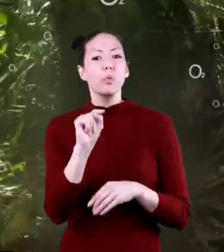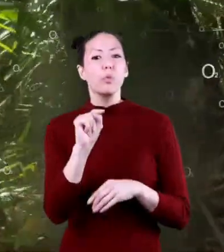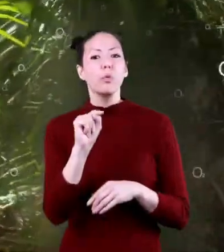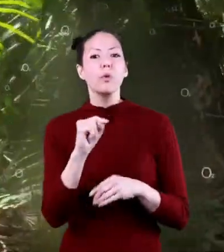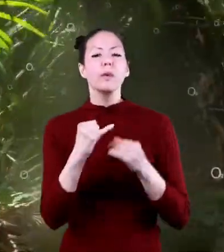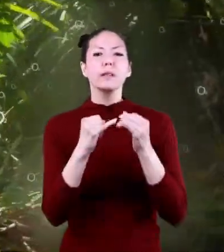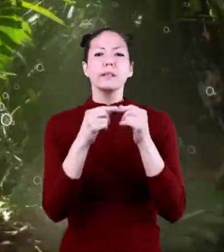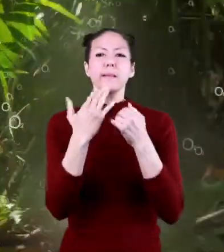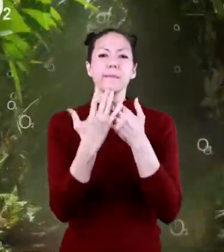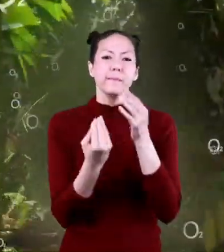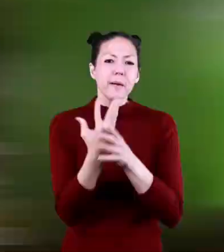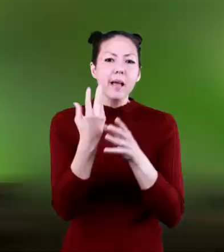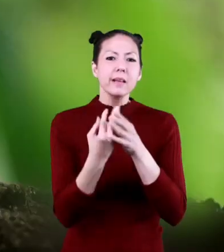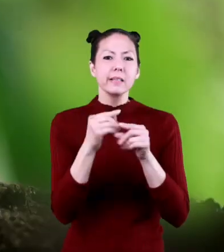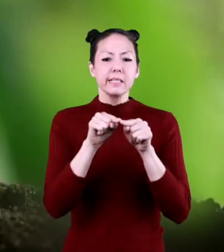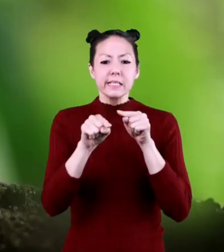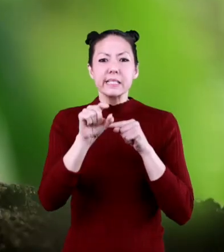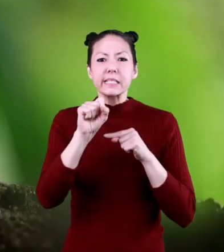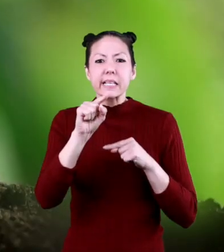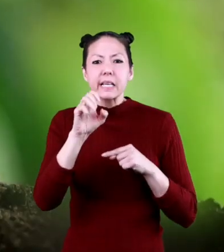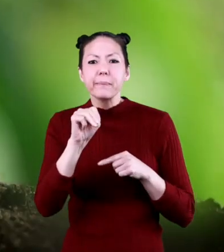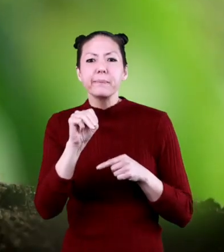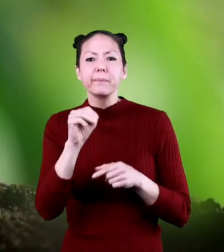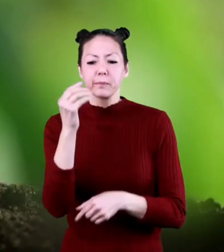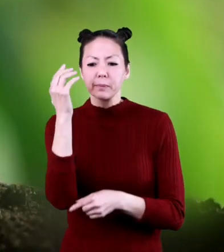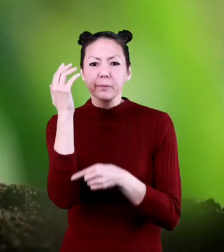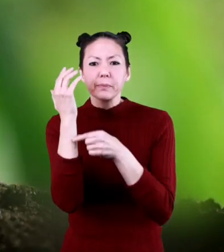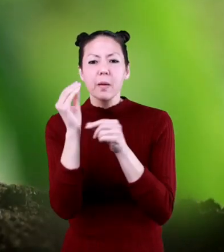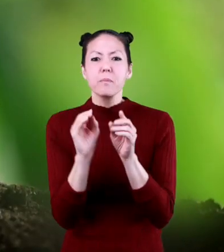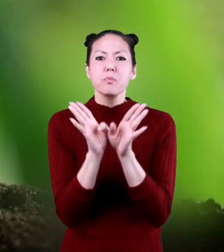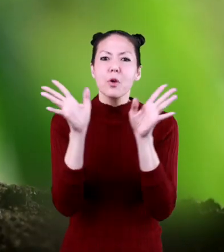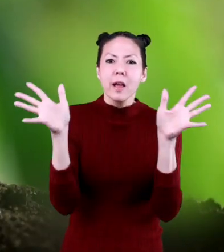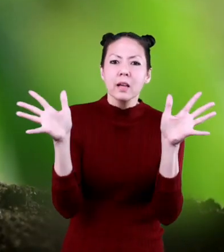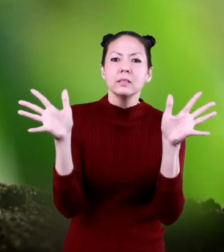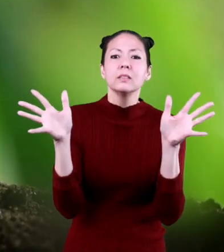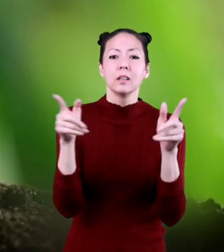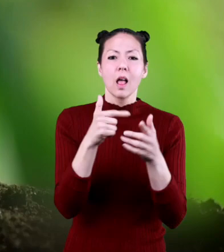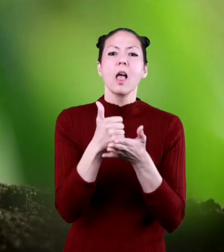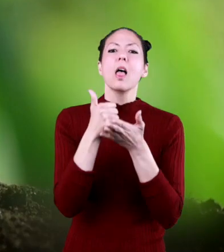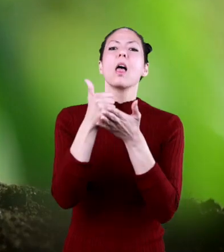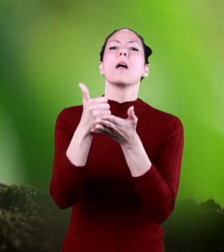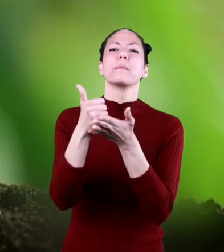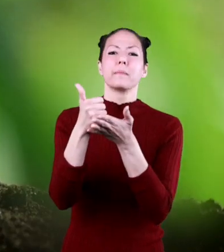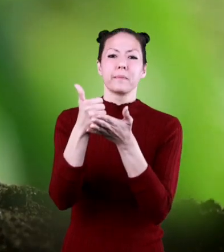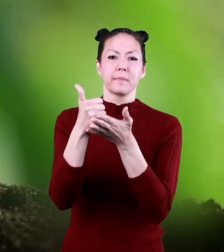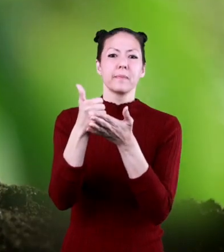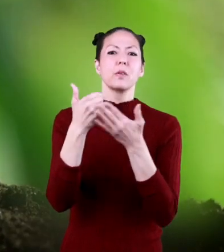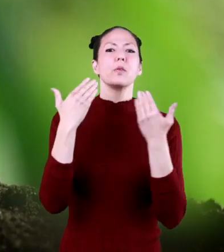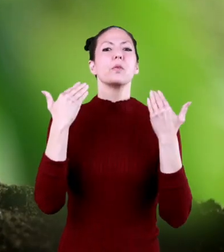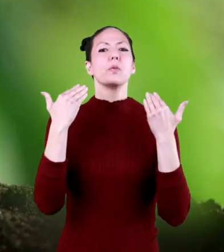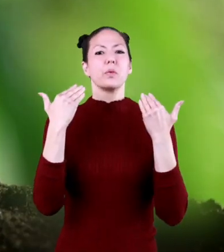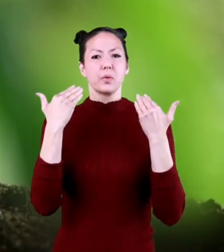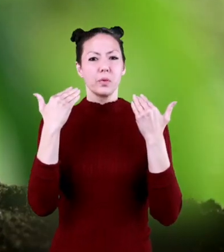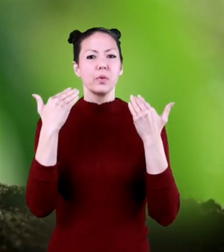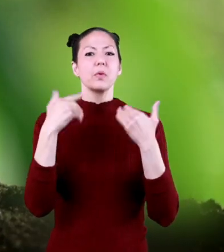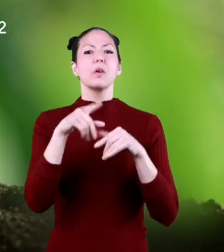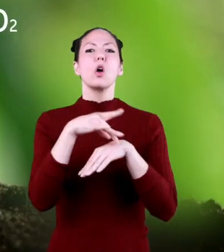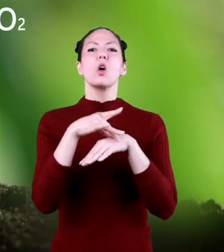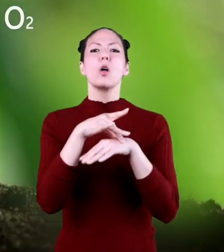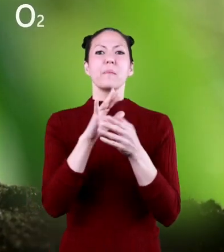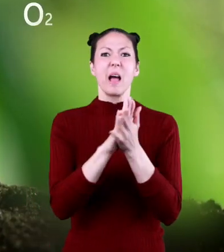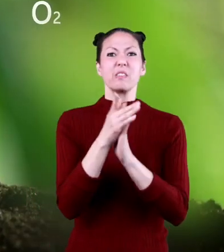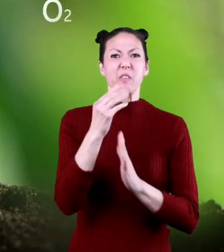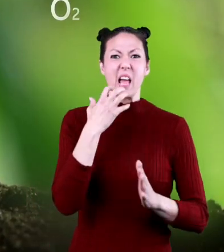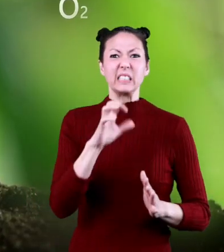roots, stems, leaves, and branches. By doing this, it helps keep the Earth from